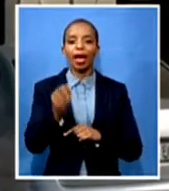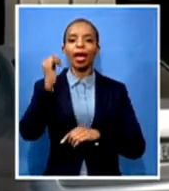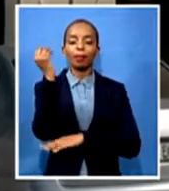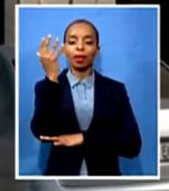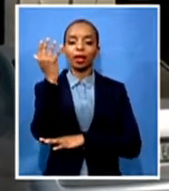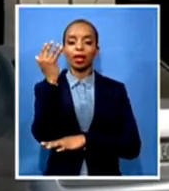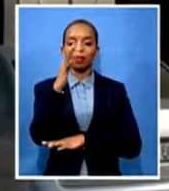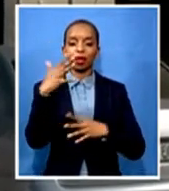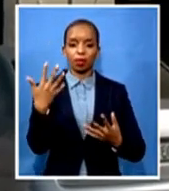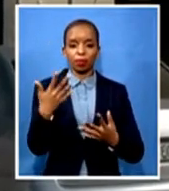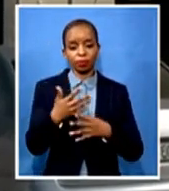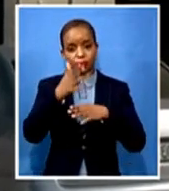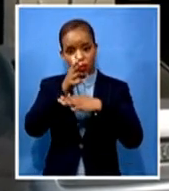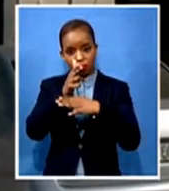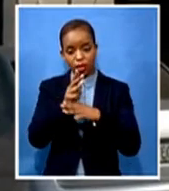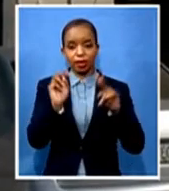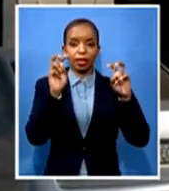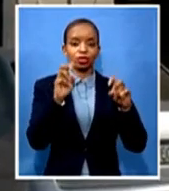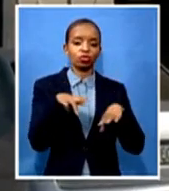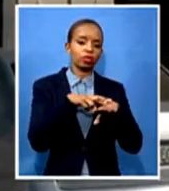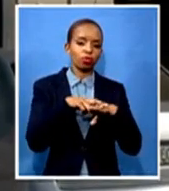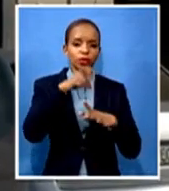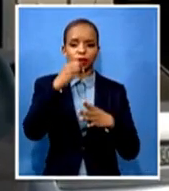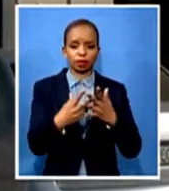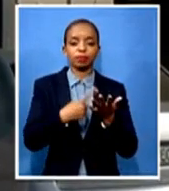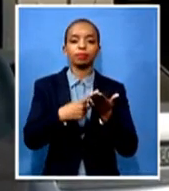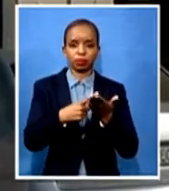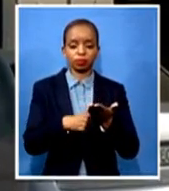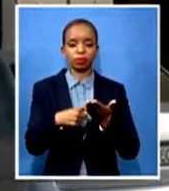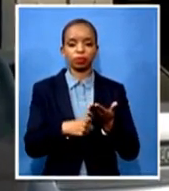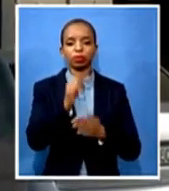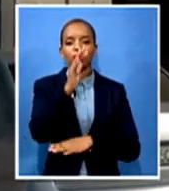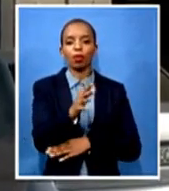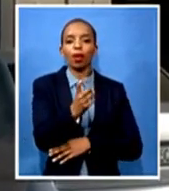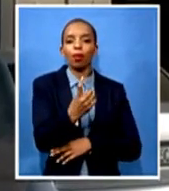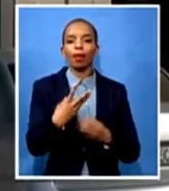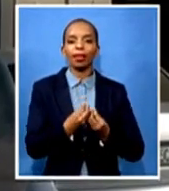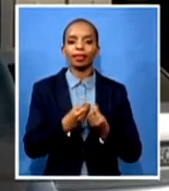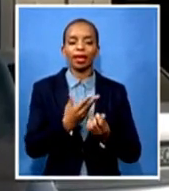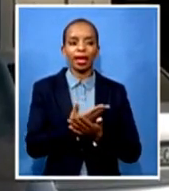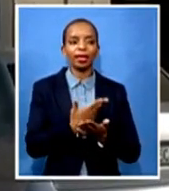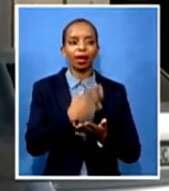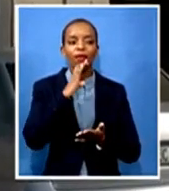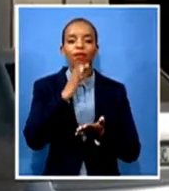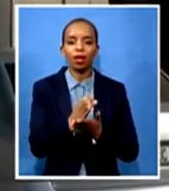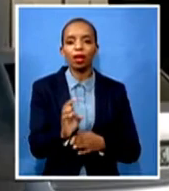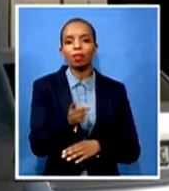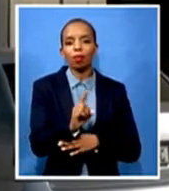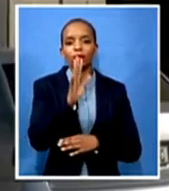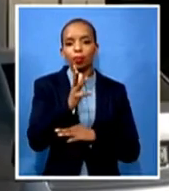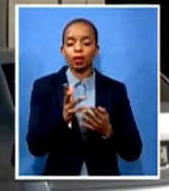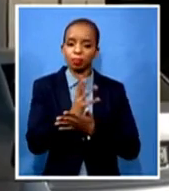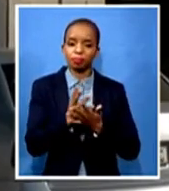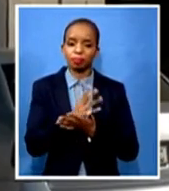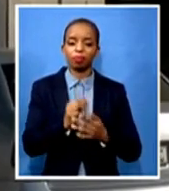And the one thing that I can tell you is that they'll be talking about the launch of his cricket academy. Here, which will be based here